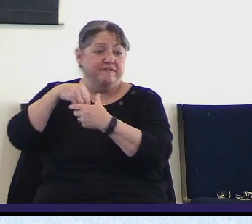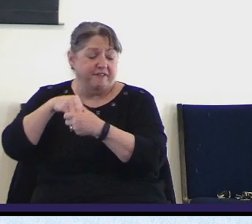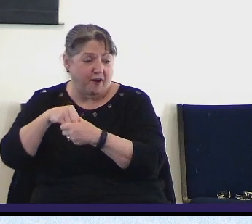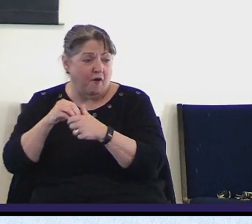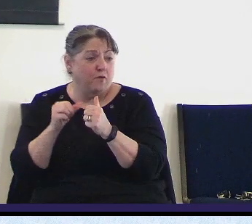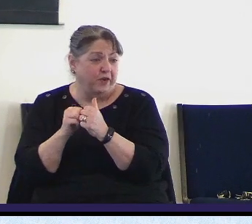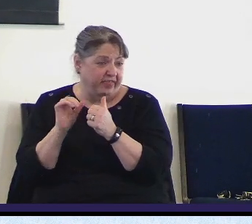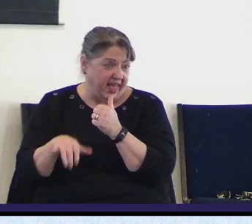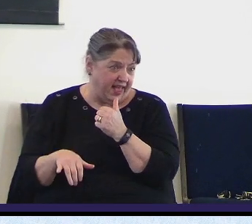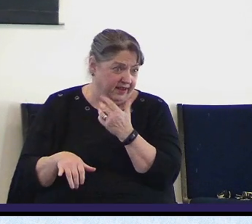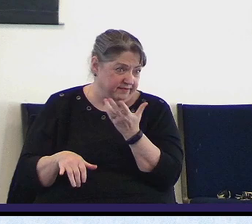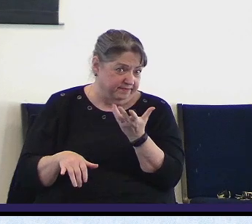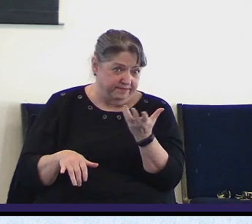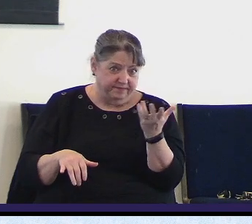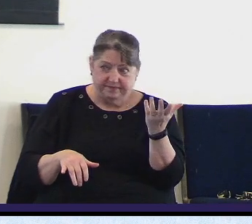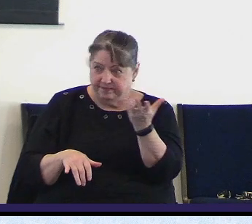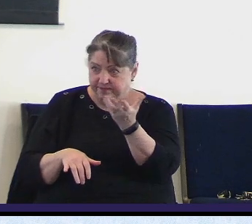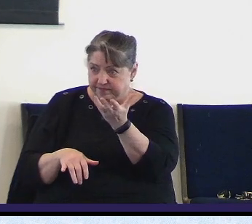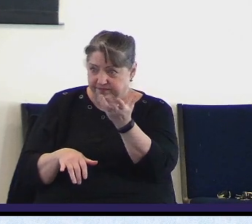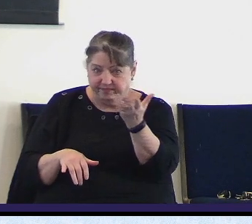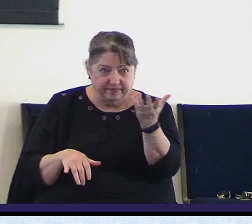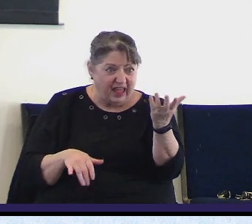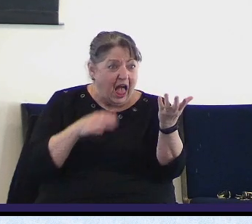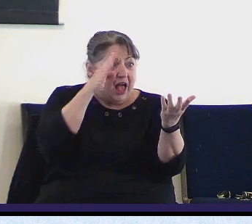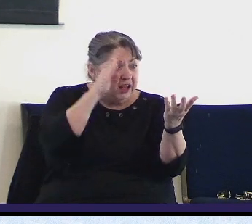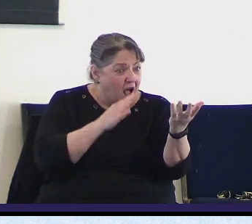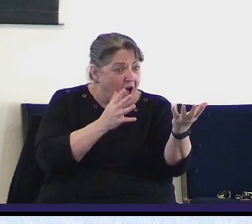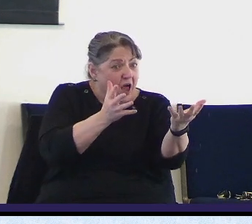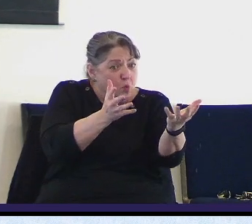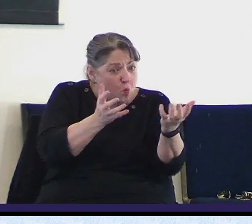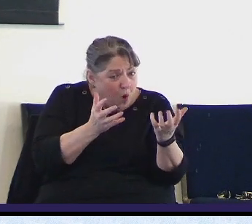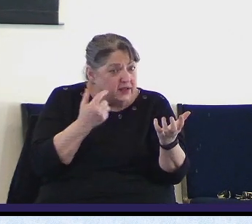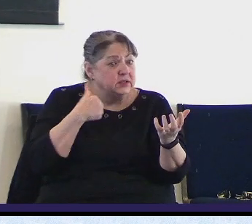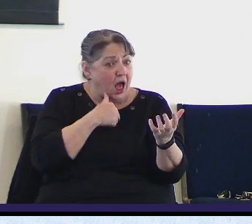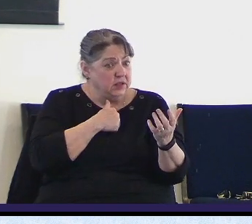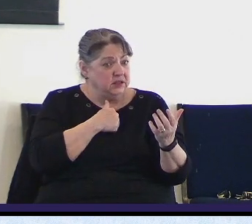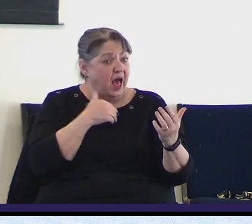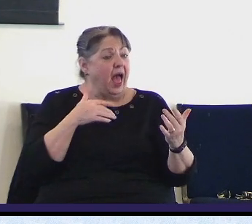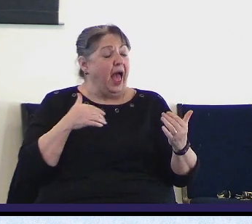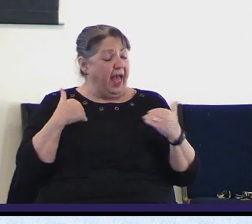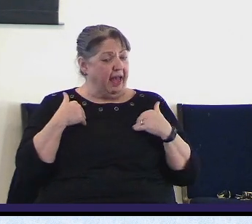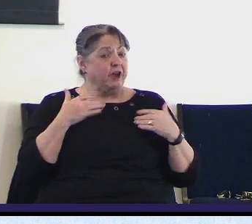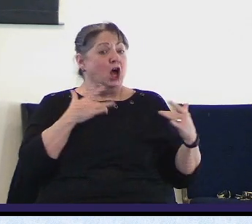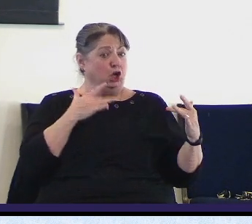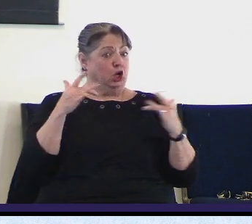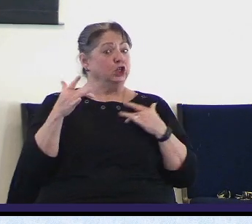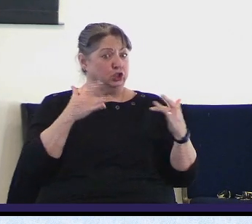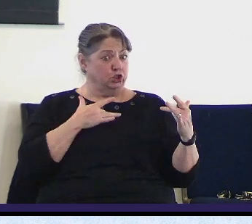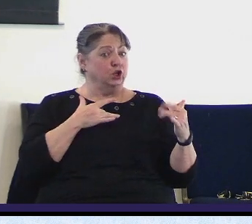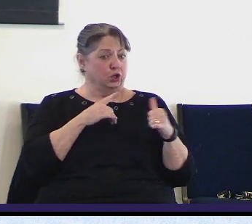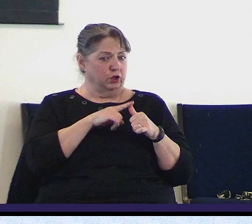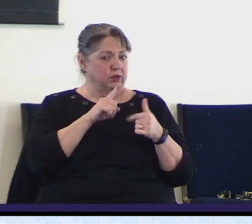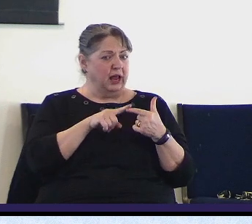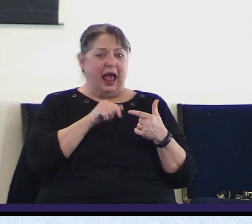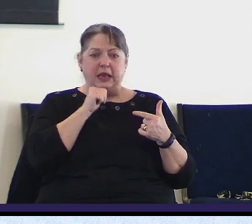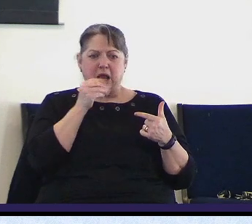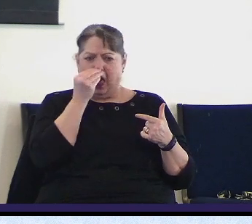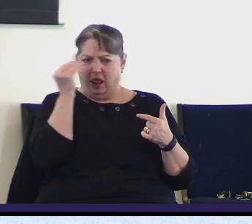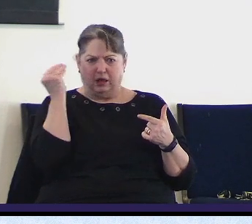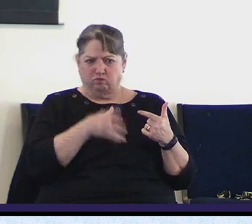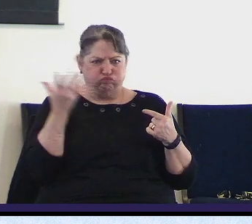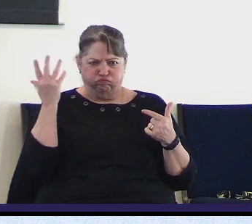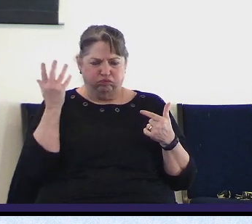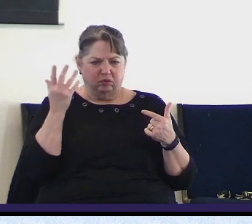So God wants us to be concerned about what is going on, do not be oblivious to it, and to